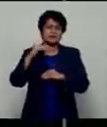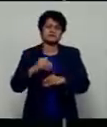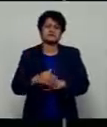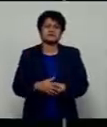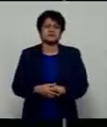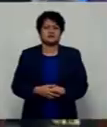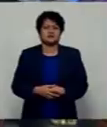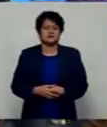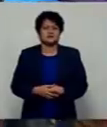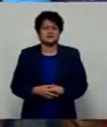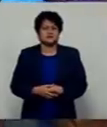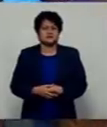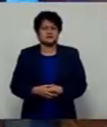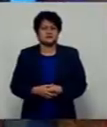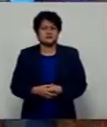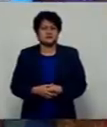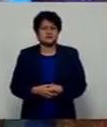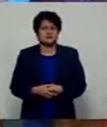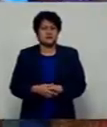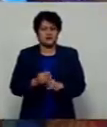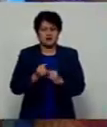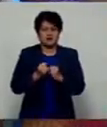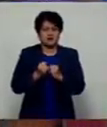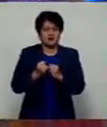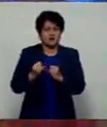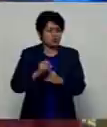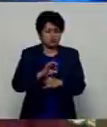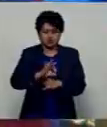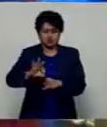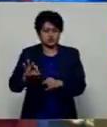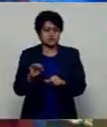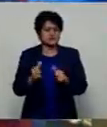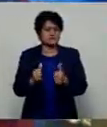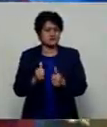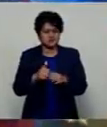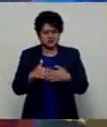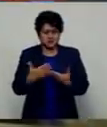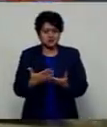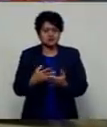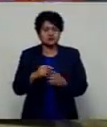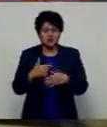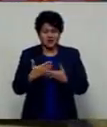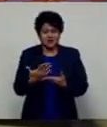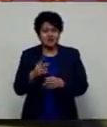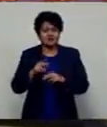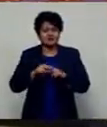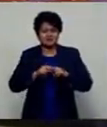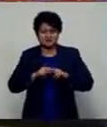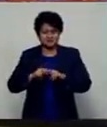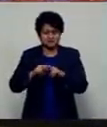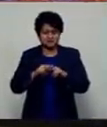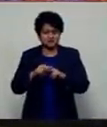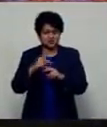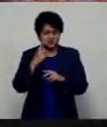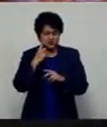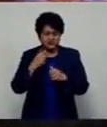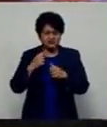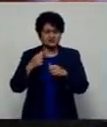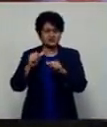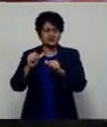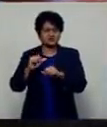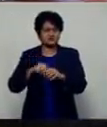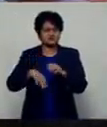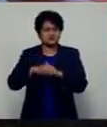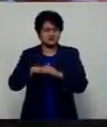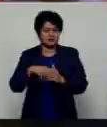Nanonga. The worst is not over yet, as Fiji glides slowly towards achieving full herd immunity and